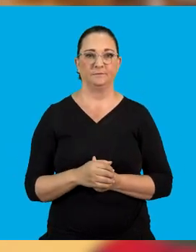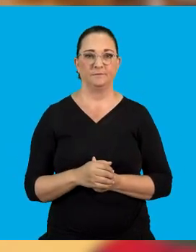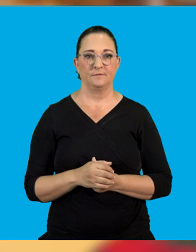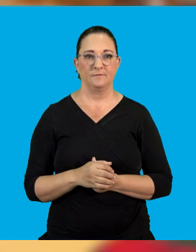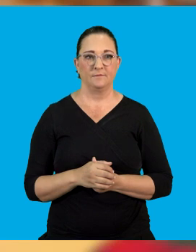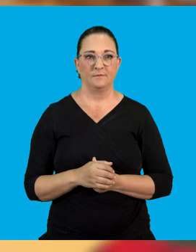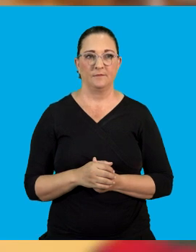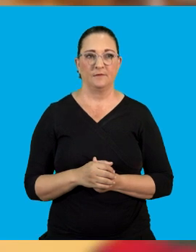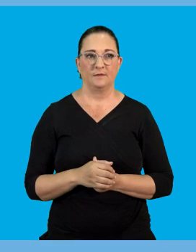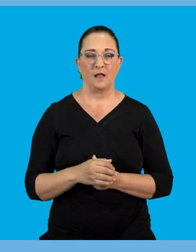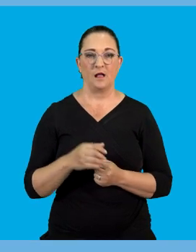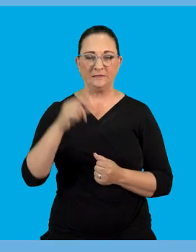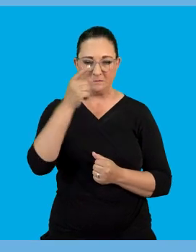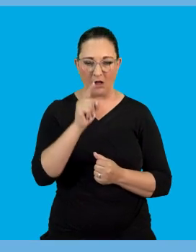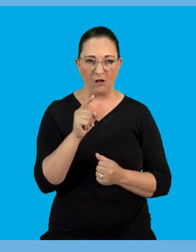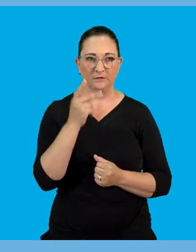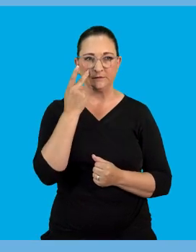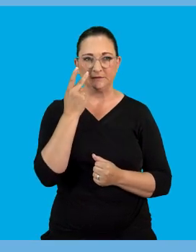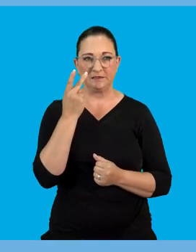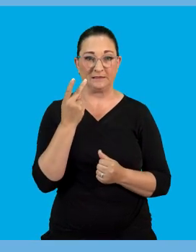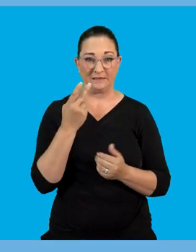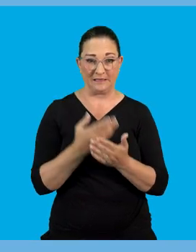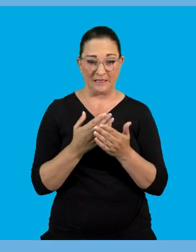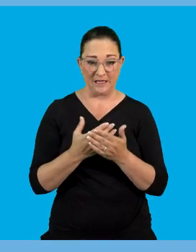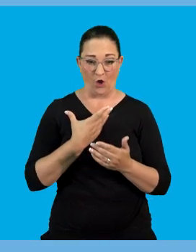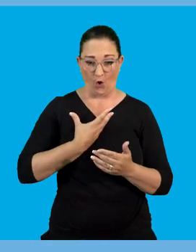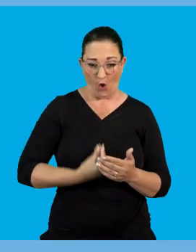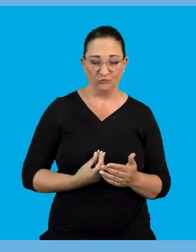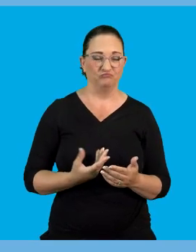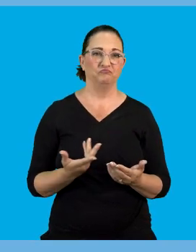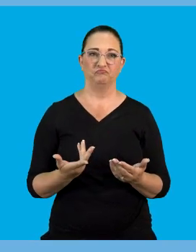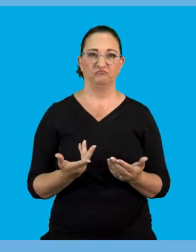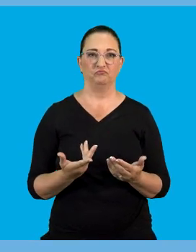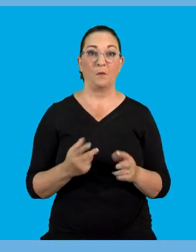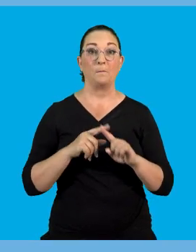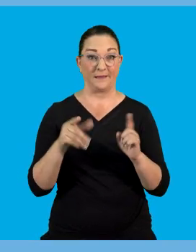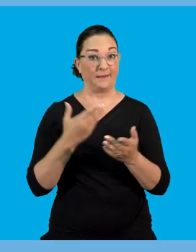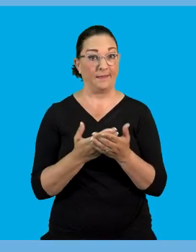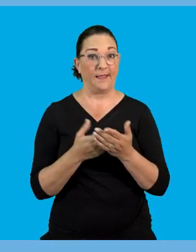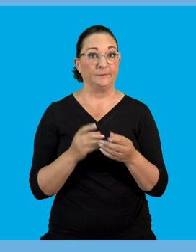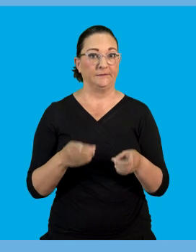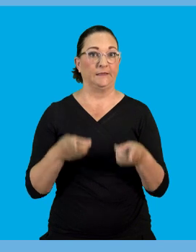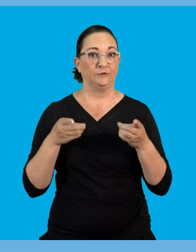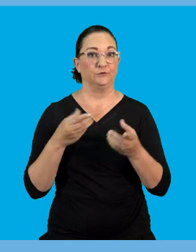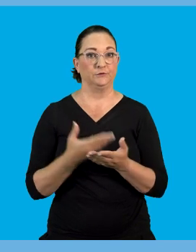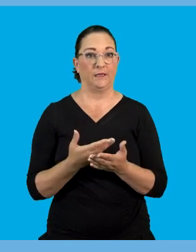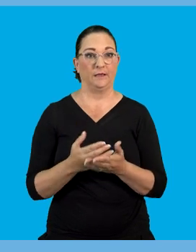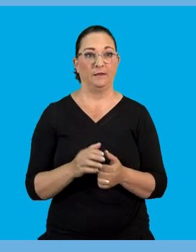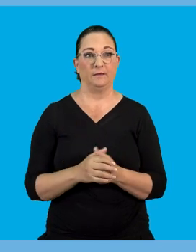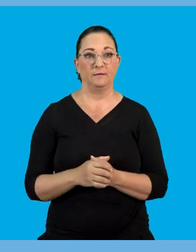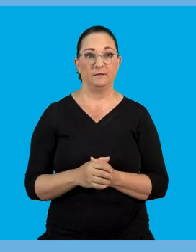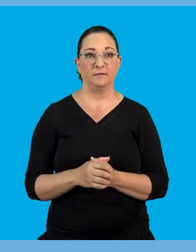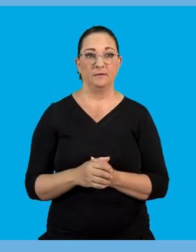Now these sparks that you're talking about here they can be harmless but they can also be very dangerous. Right